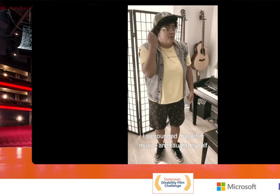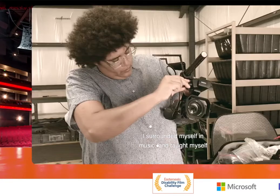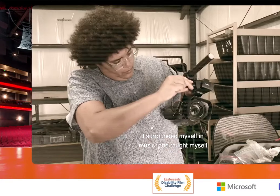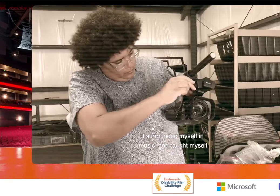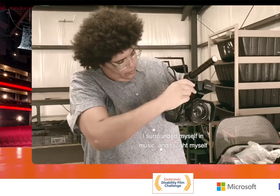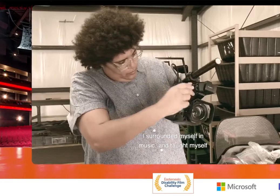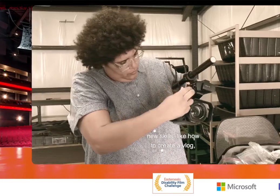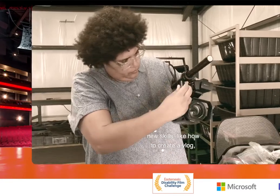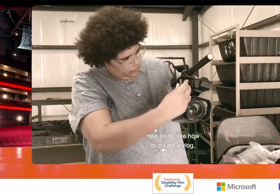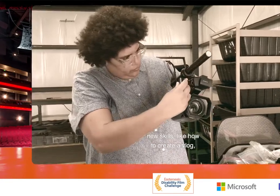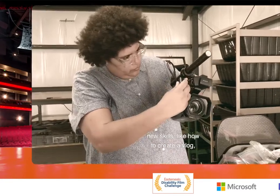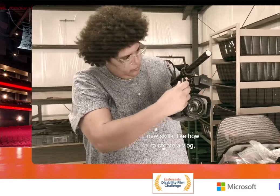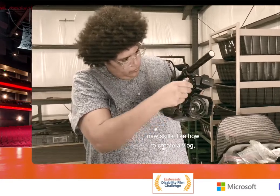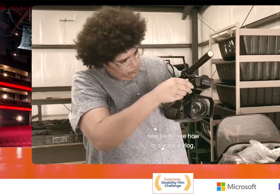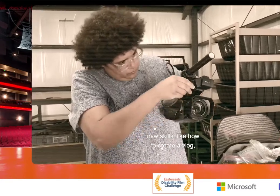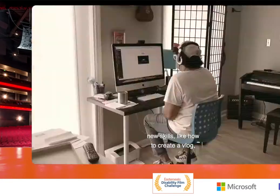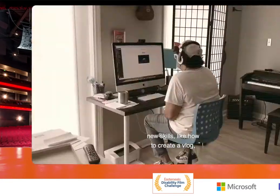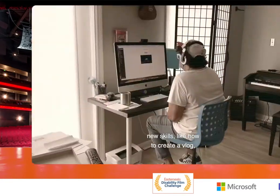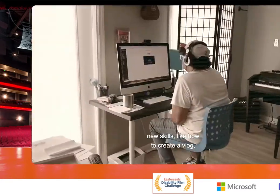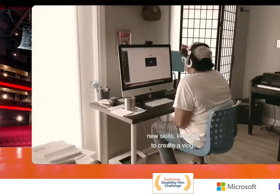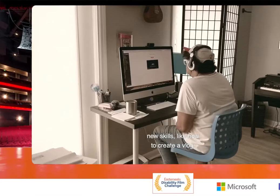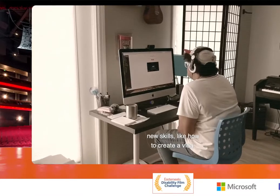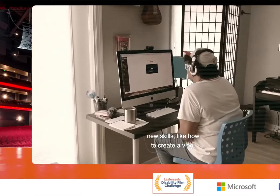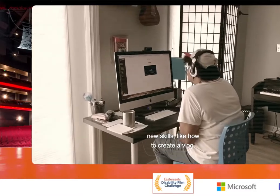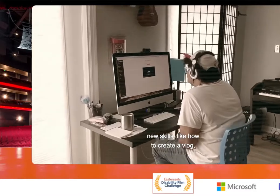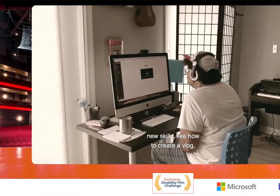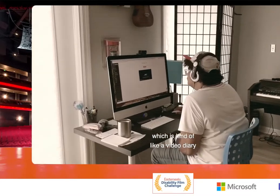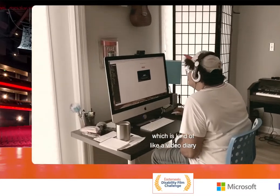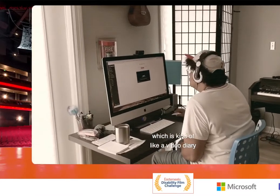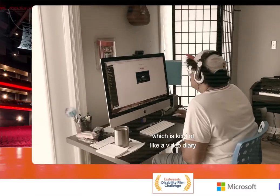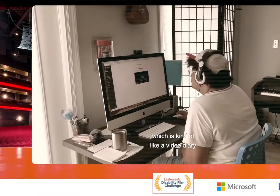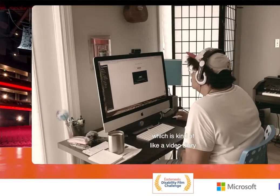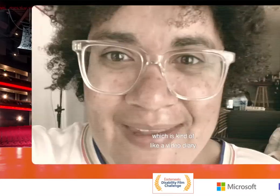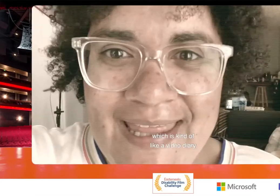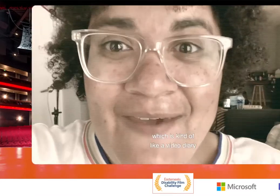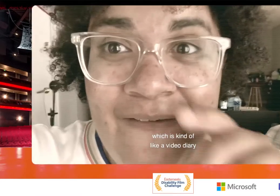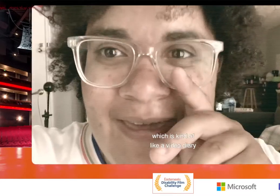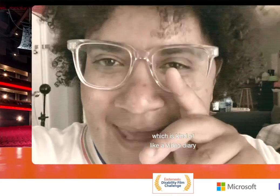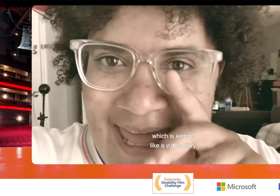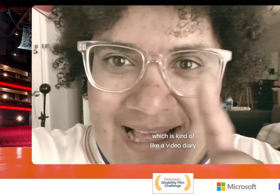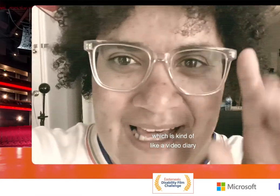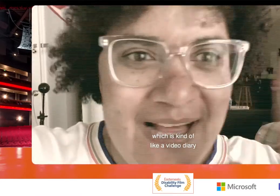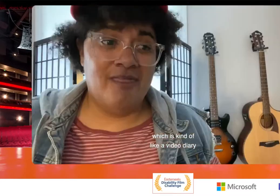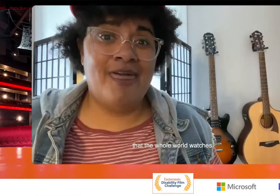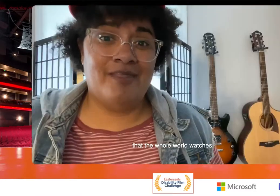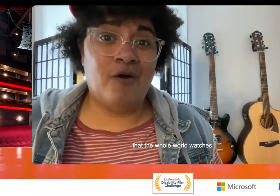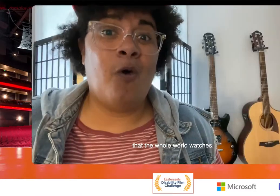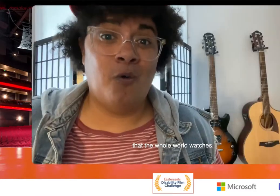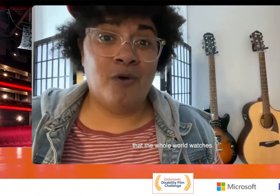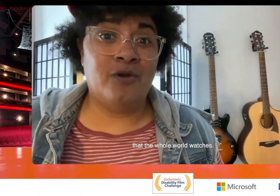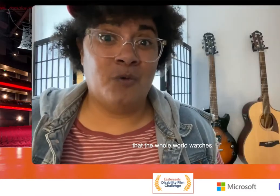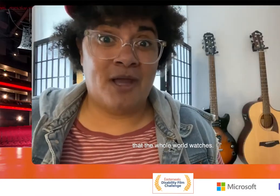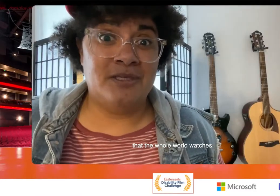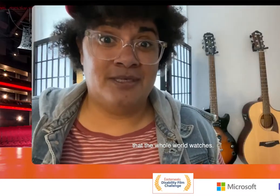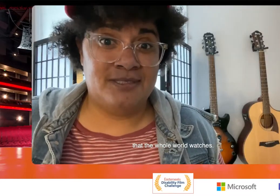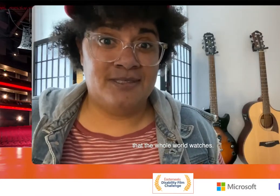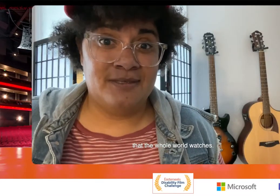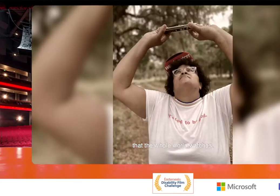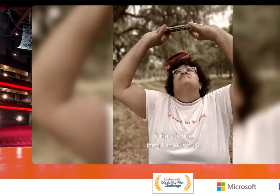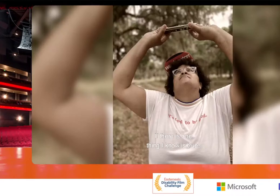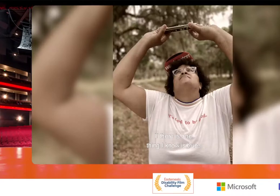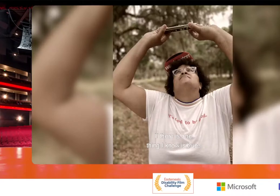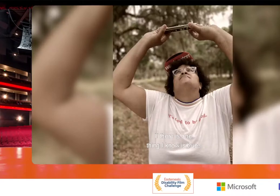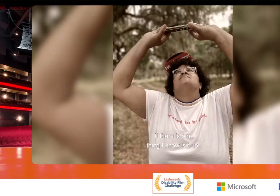music and taught myself new skills, like how to create a vlog, which is kind of like a video diary that the whole world watches.